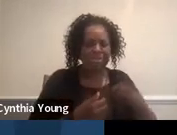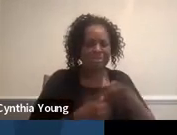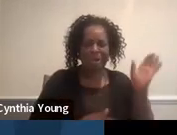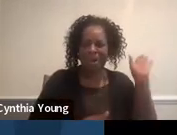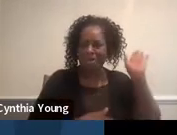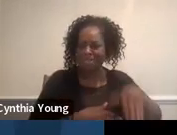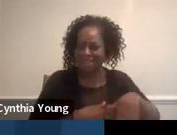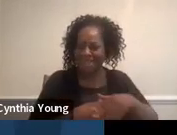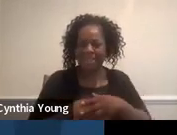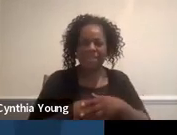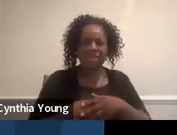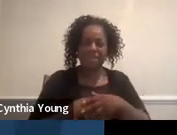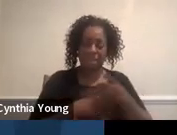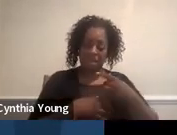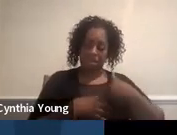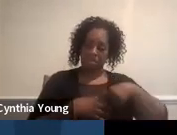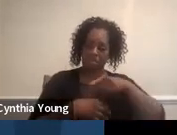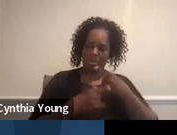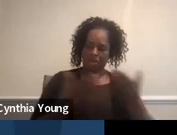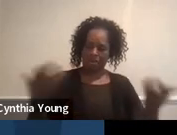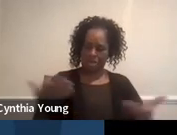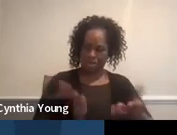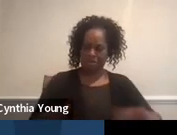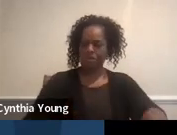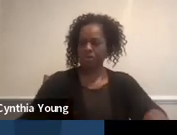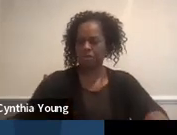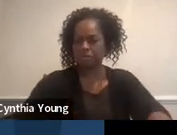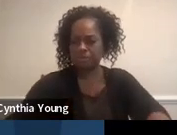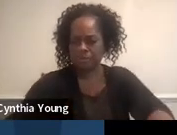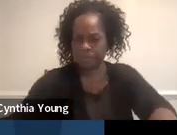but we are here.